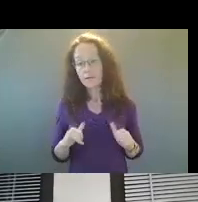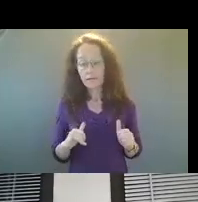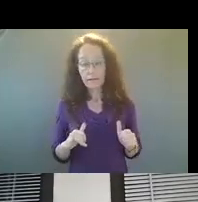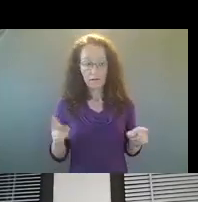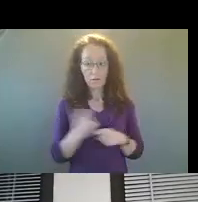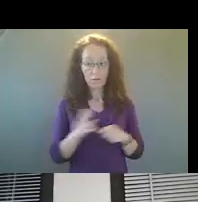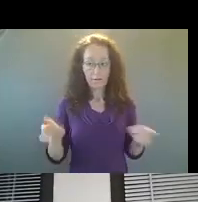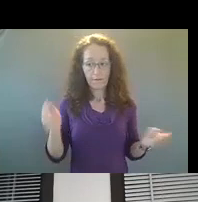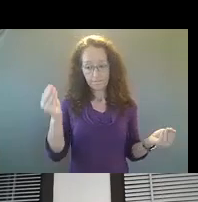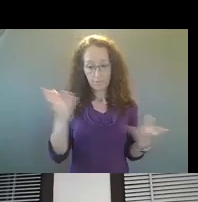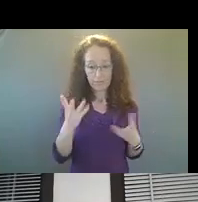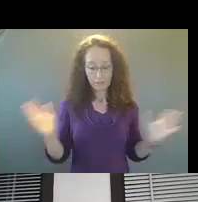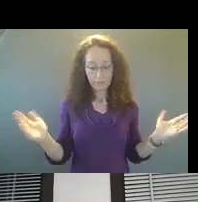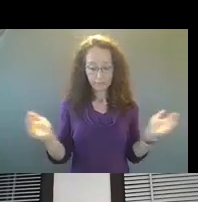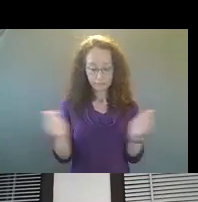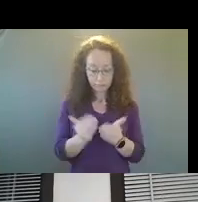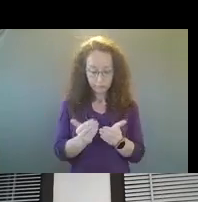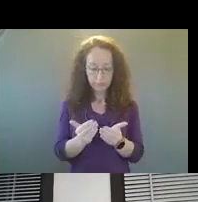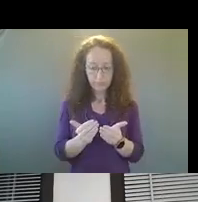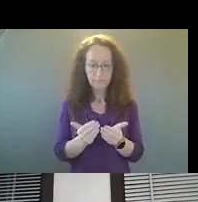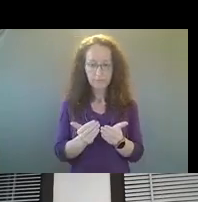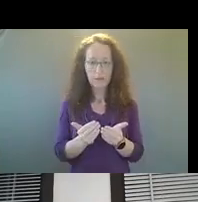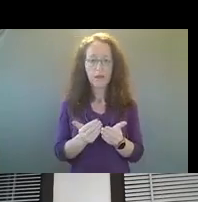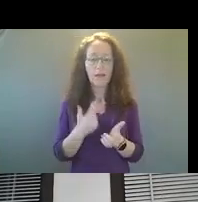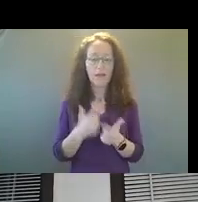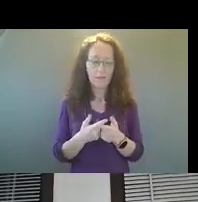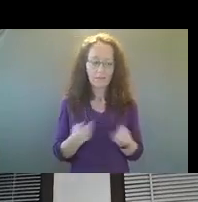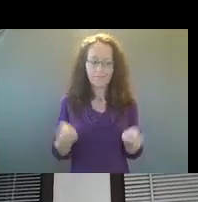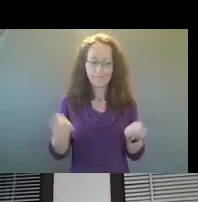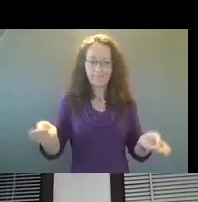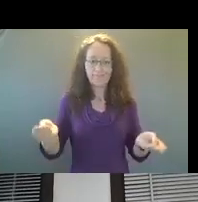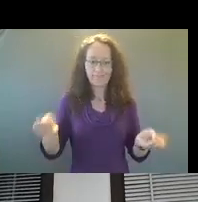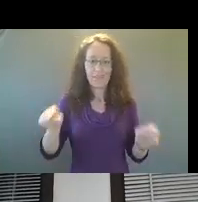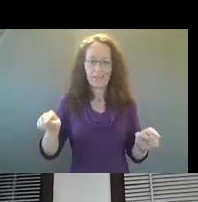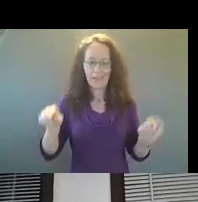that and, and they would, they target those, uh, types of crimes or those types of incidents.